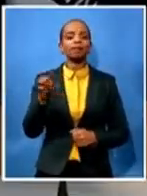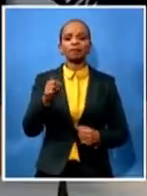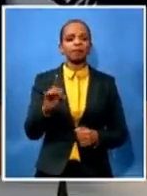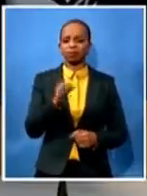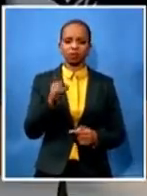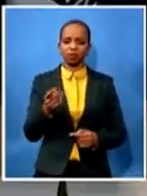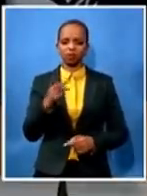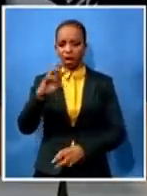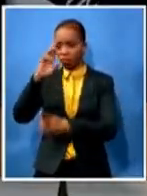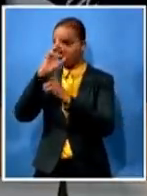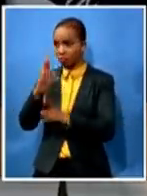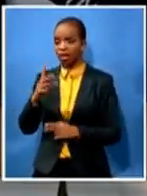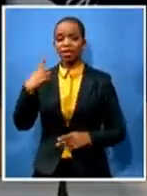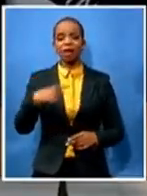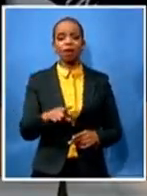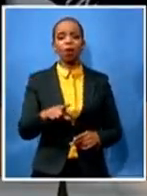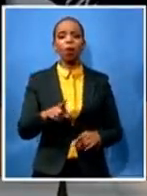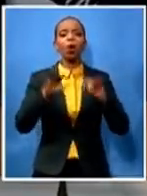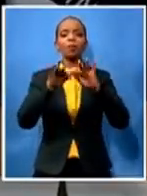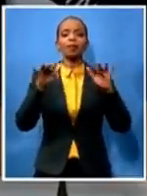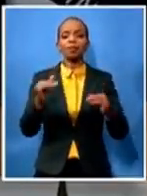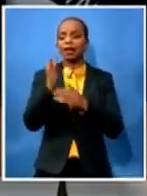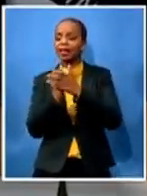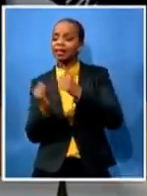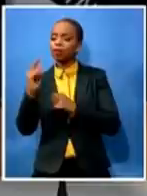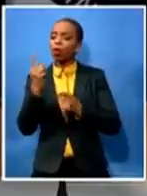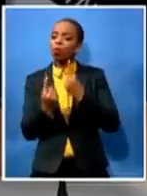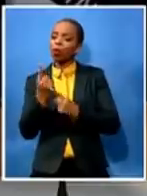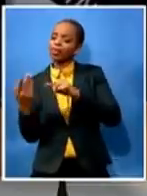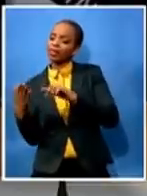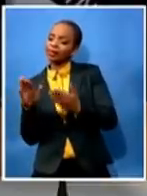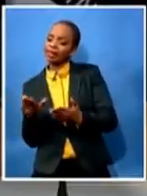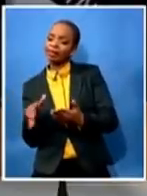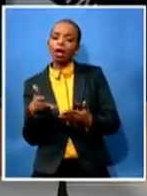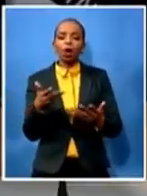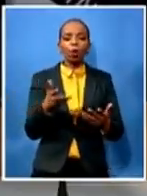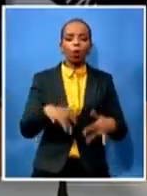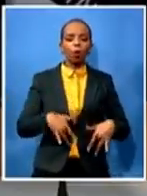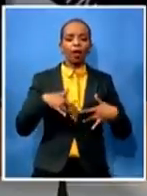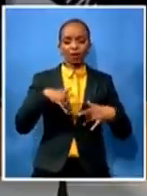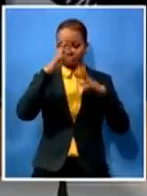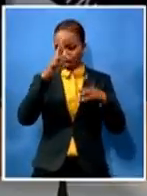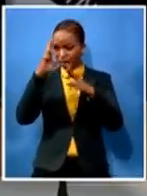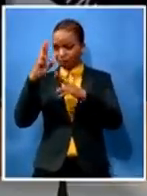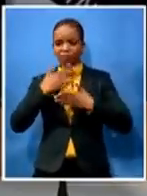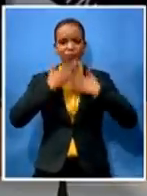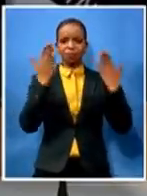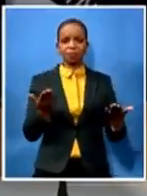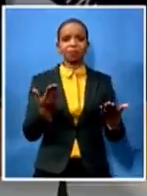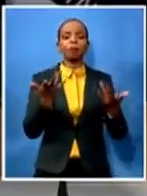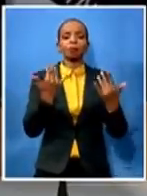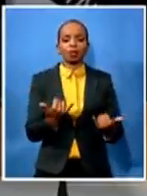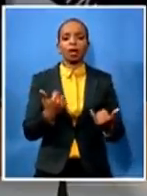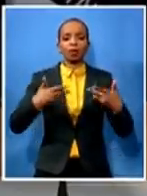both the dead and the living i'm here checked in conclusion to respond to his continuous contradictions the